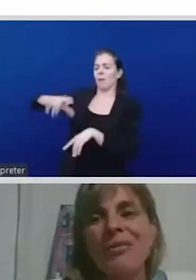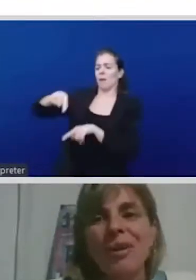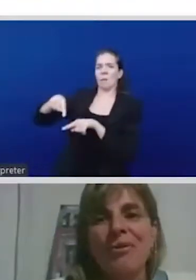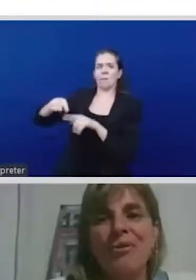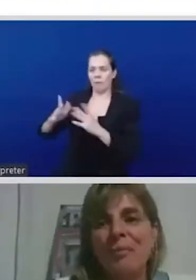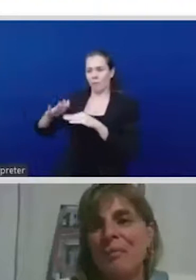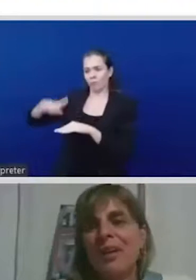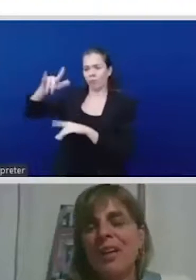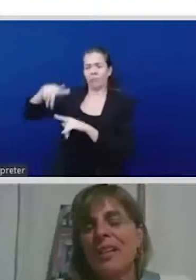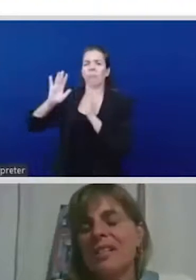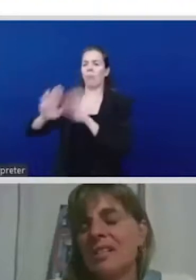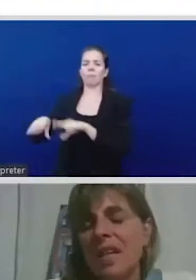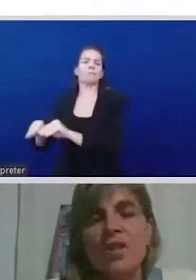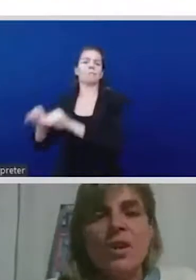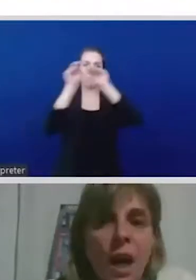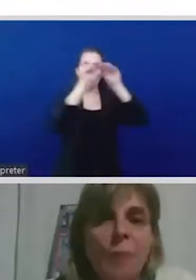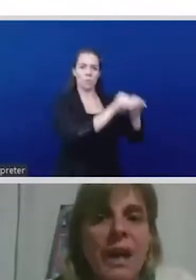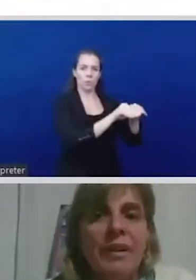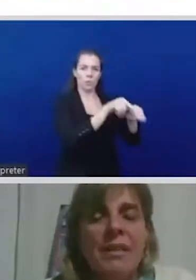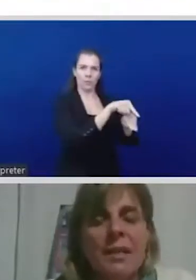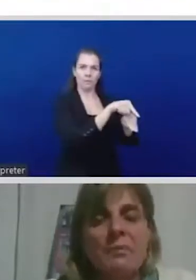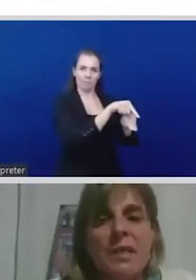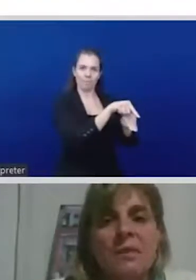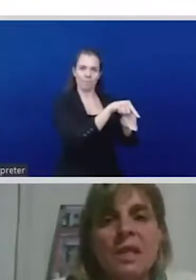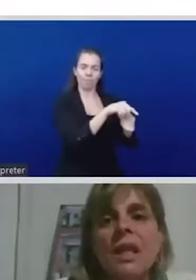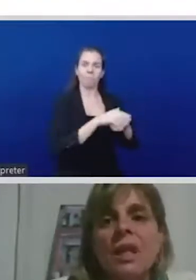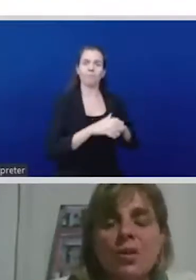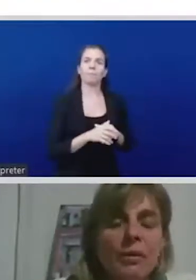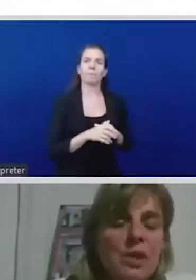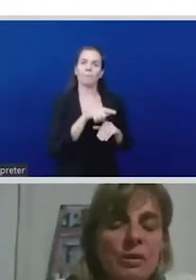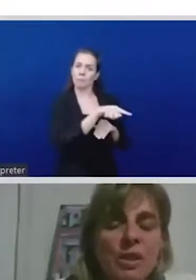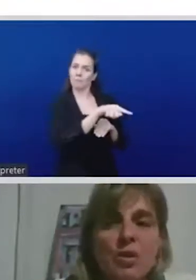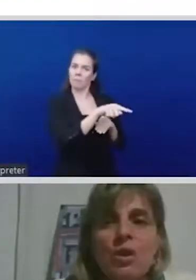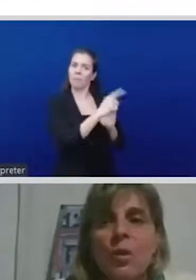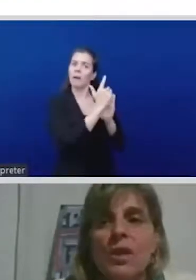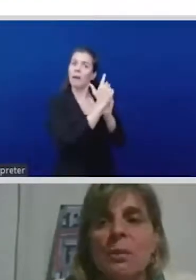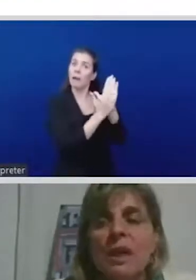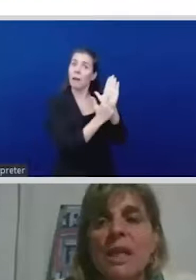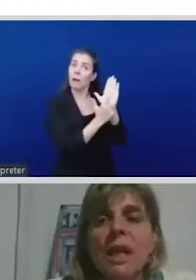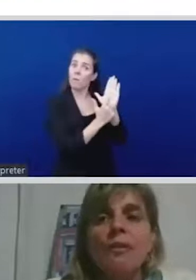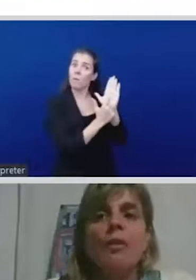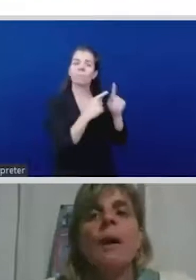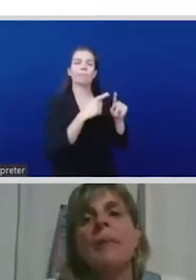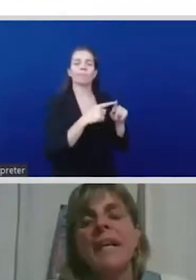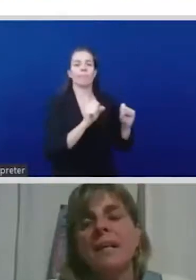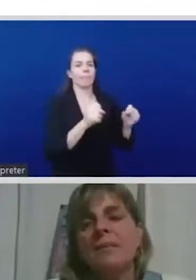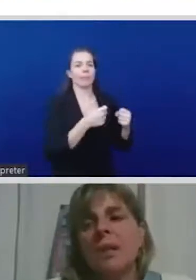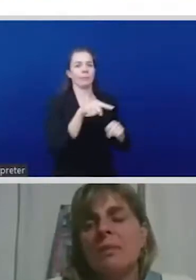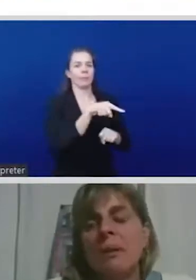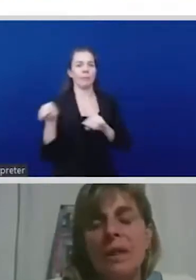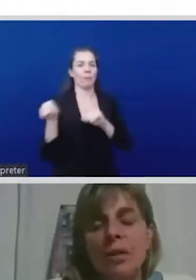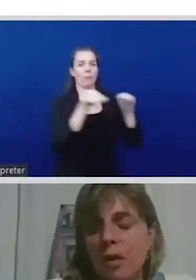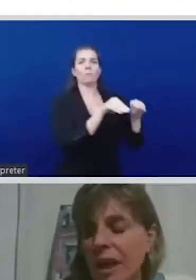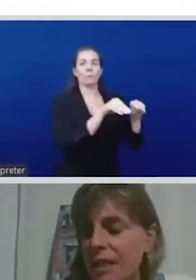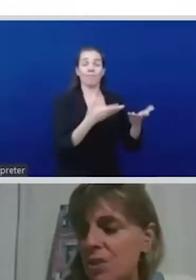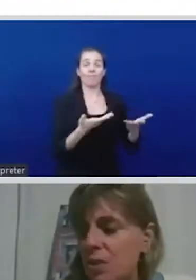of the people here in this discussion are migrants themselves to be responding to this question but if you can better maybe